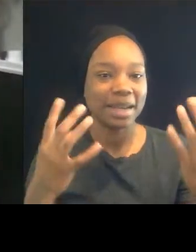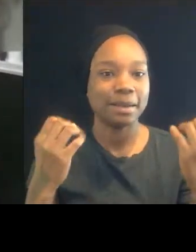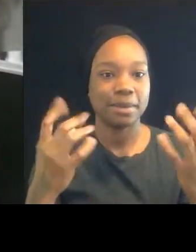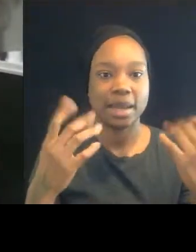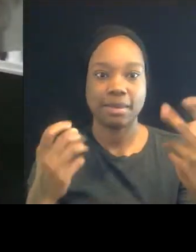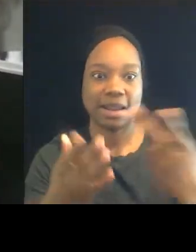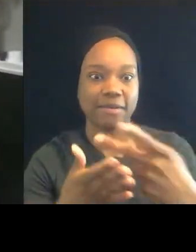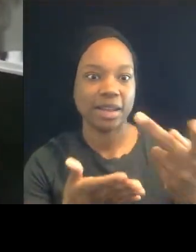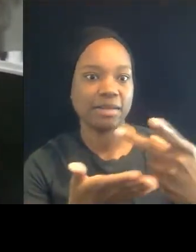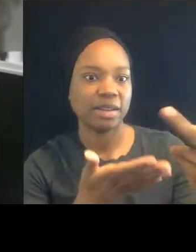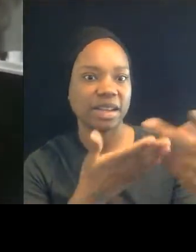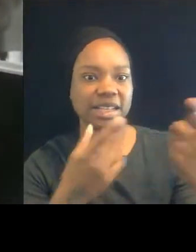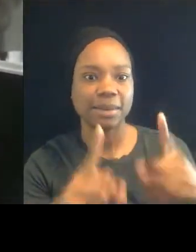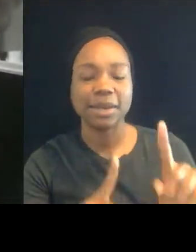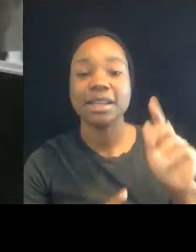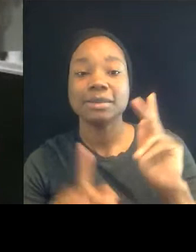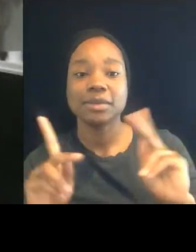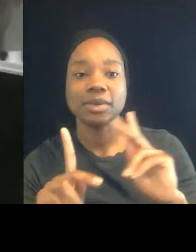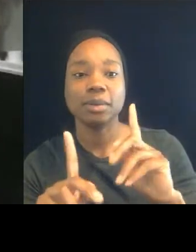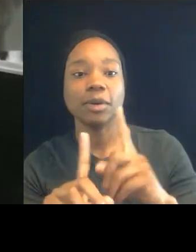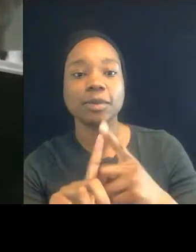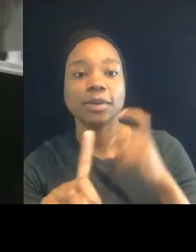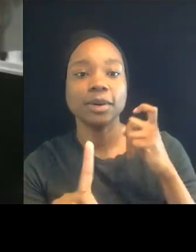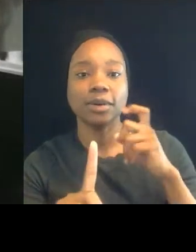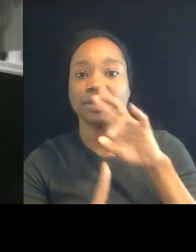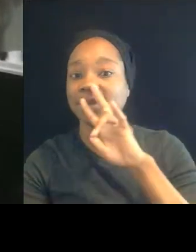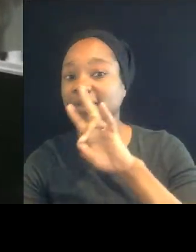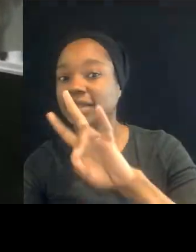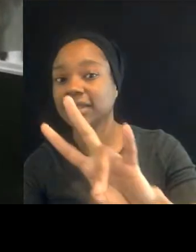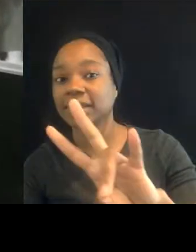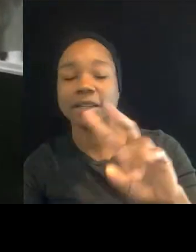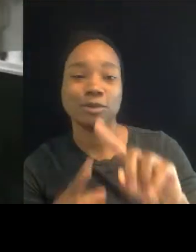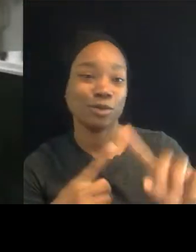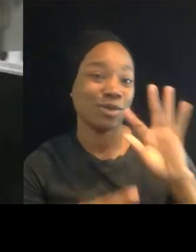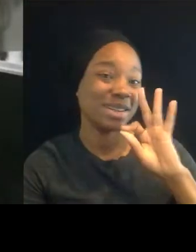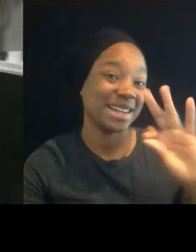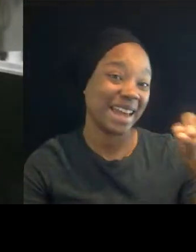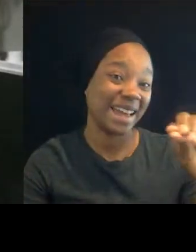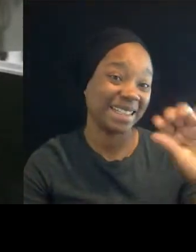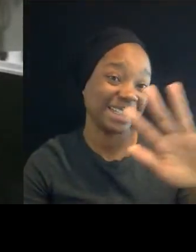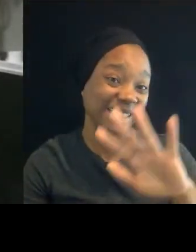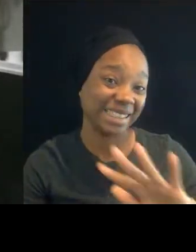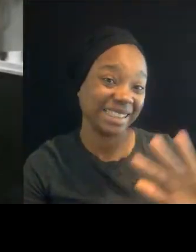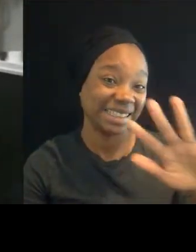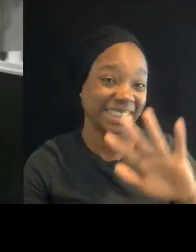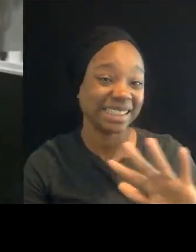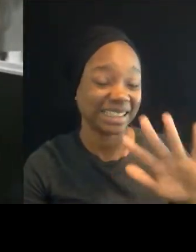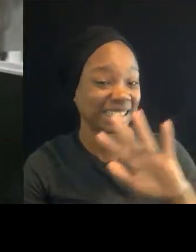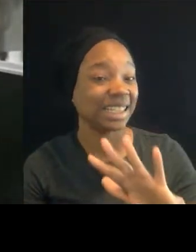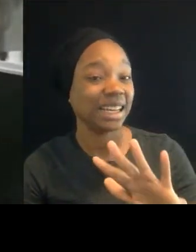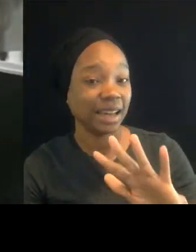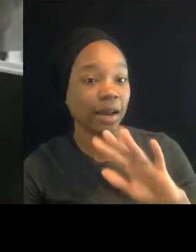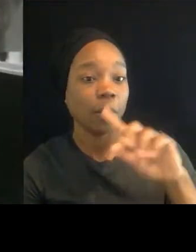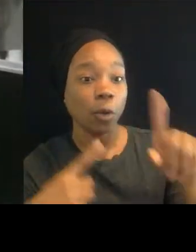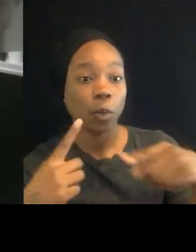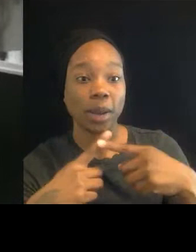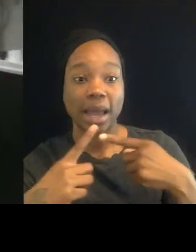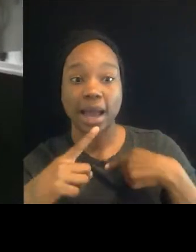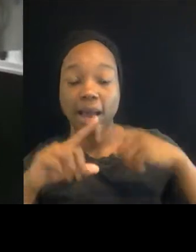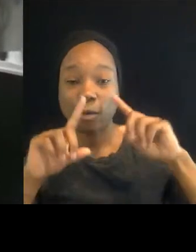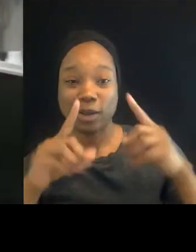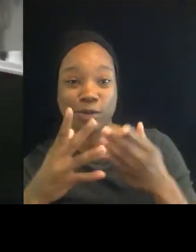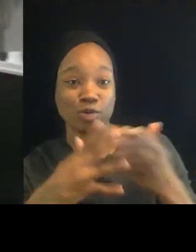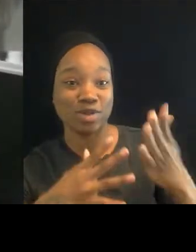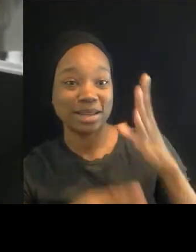to, you know, 90 something. And when I was, when I went through that several times,